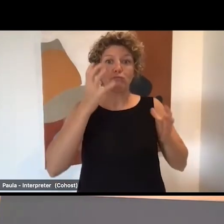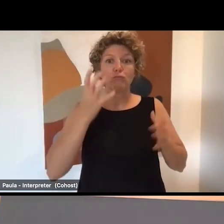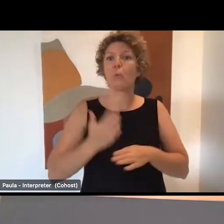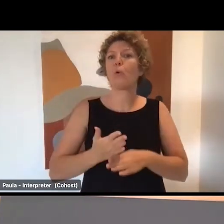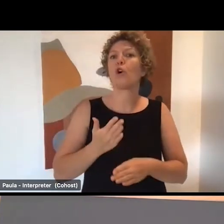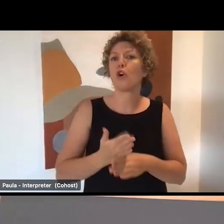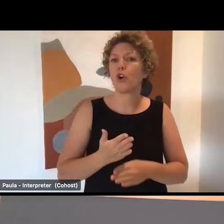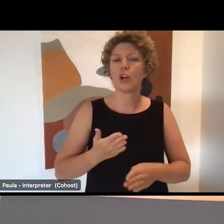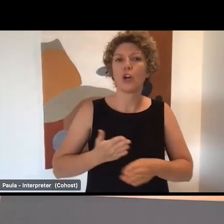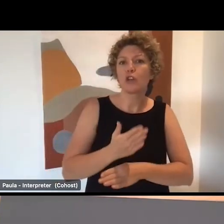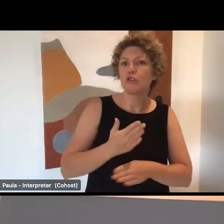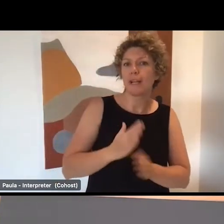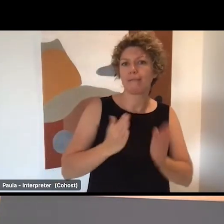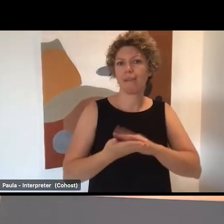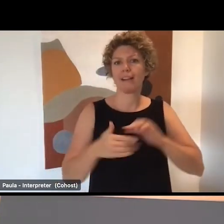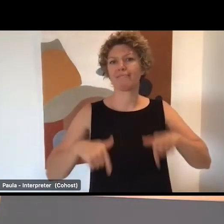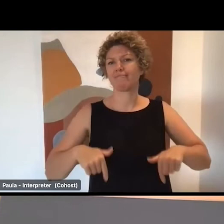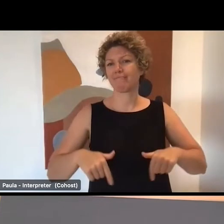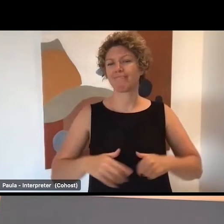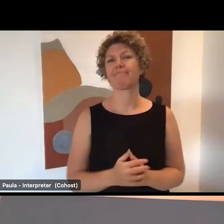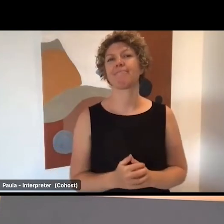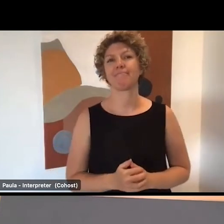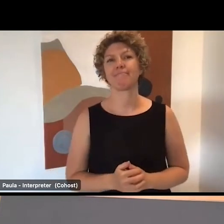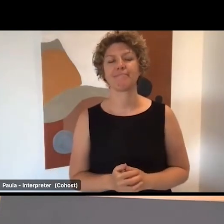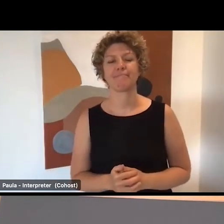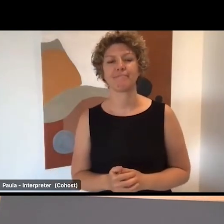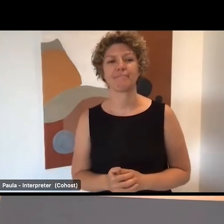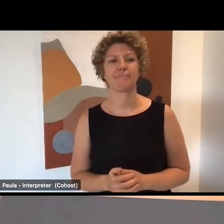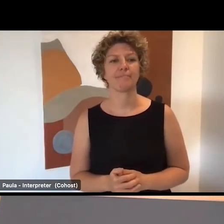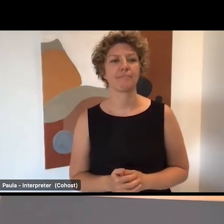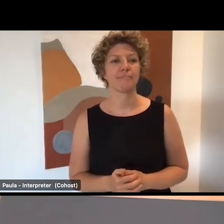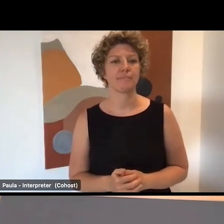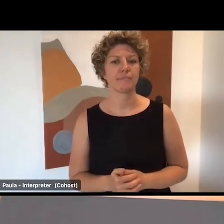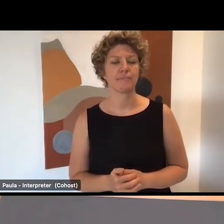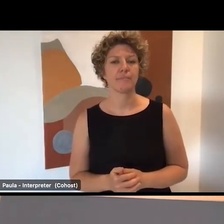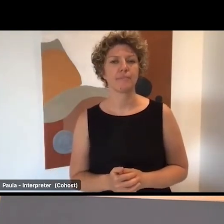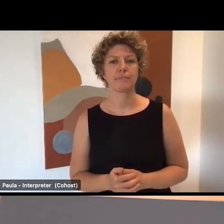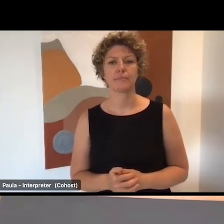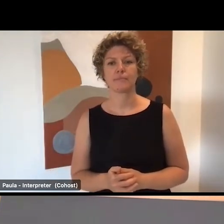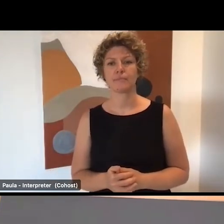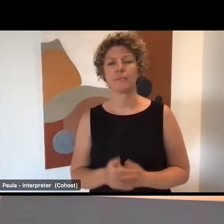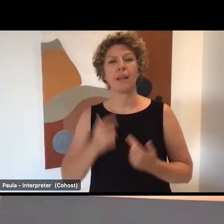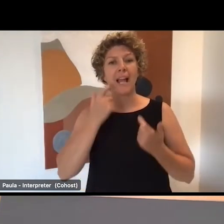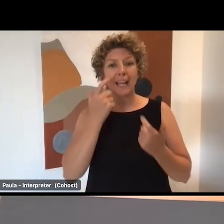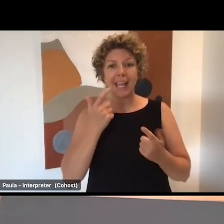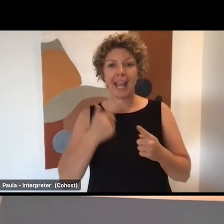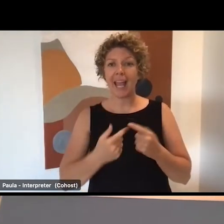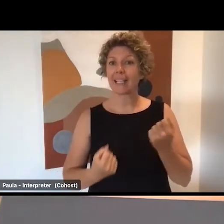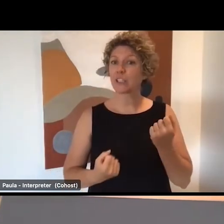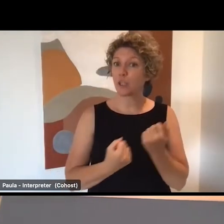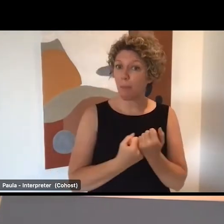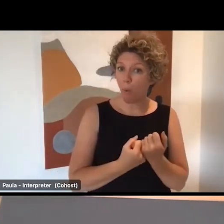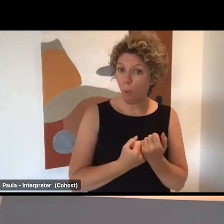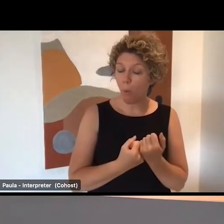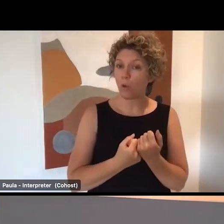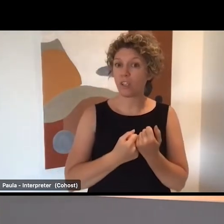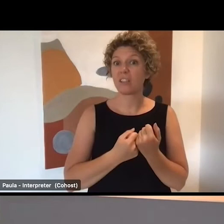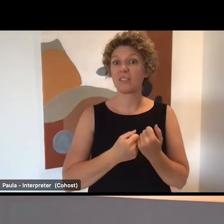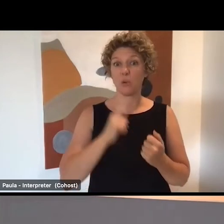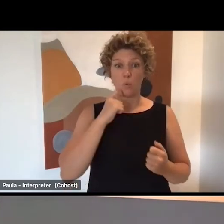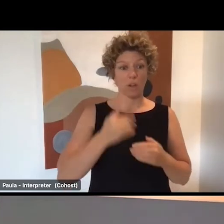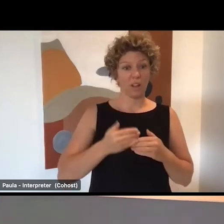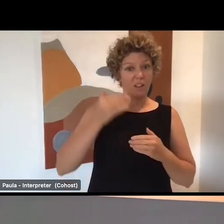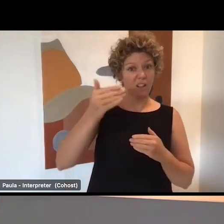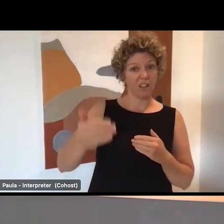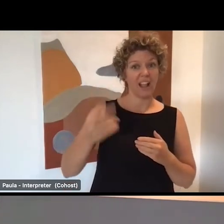job or a career in the sector in question. A care and support sector jobs showcase is planned for the 11th of